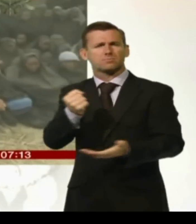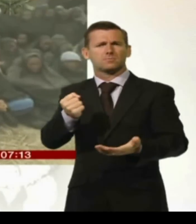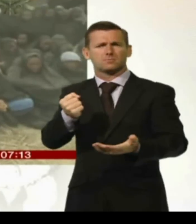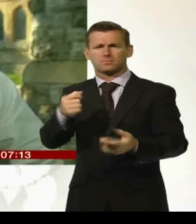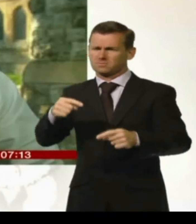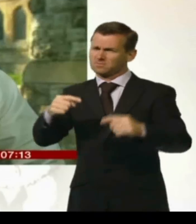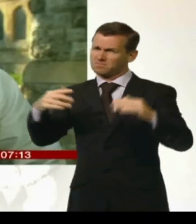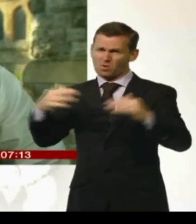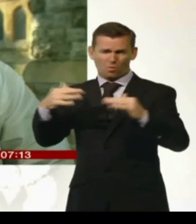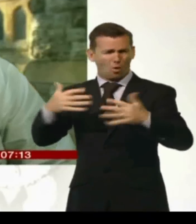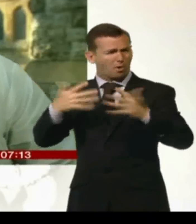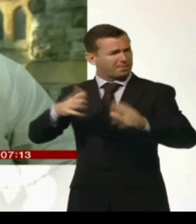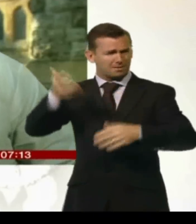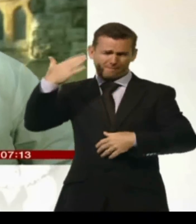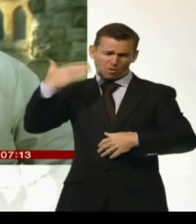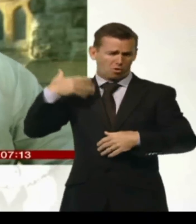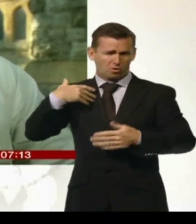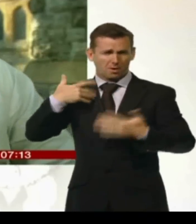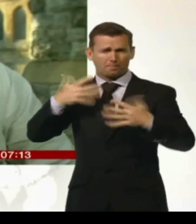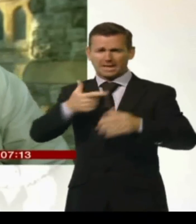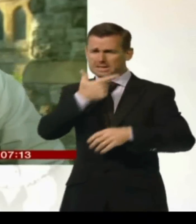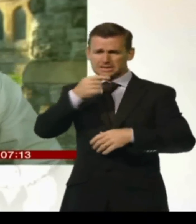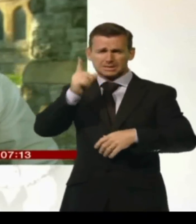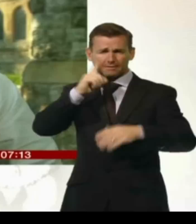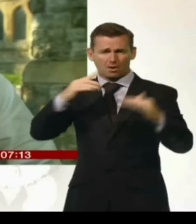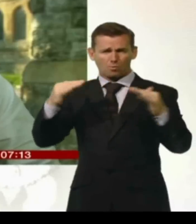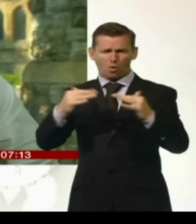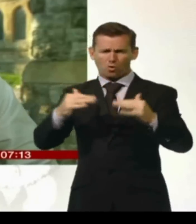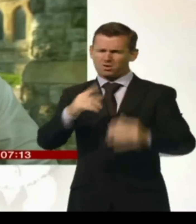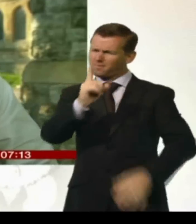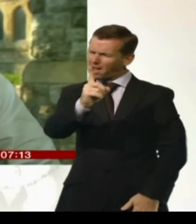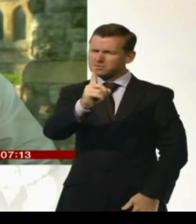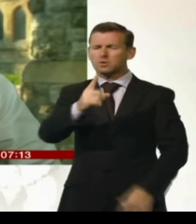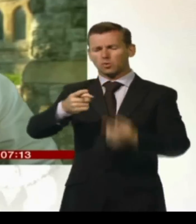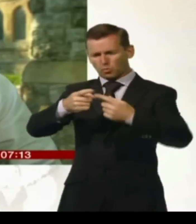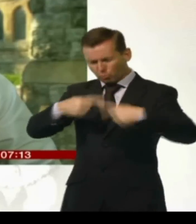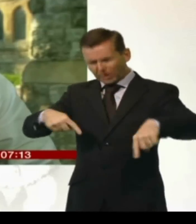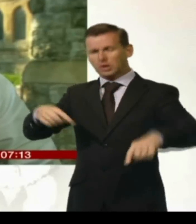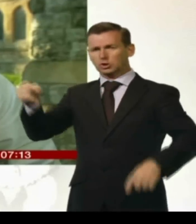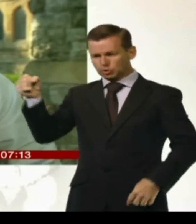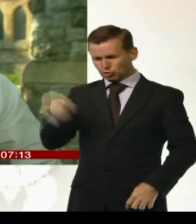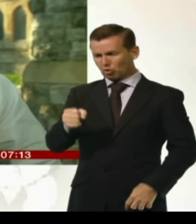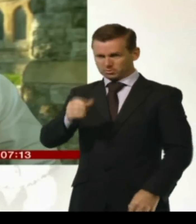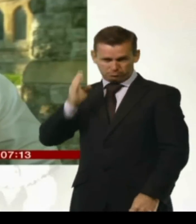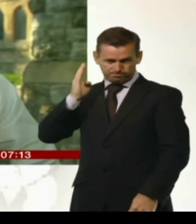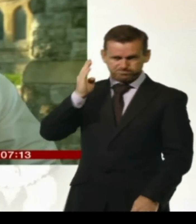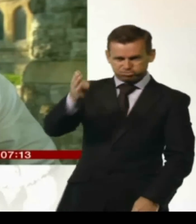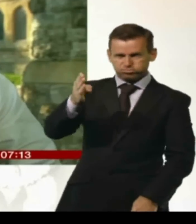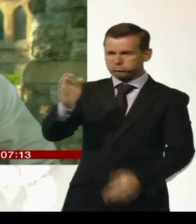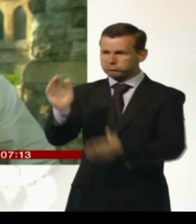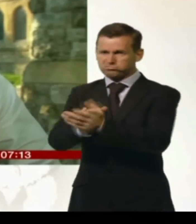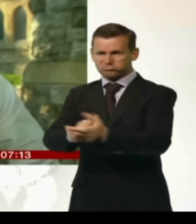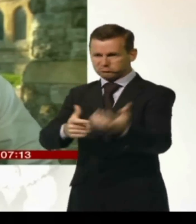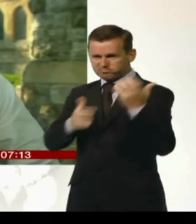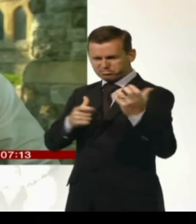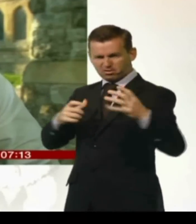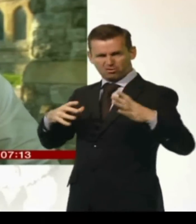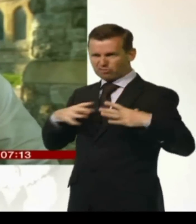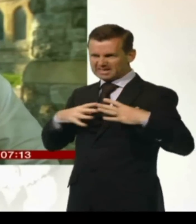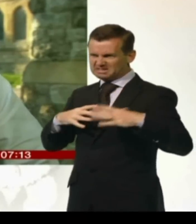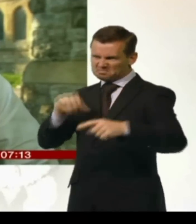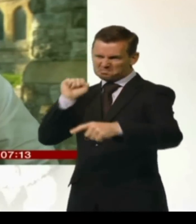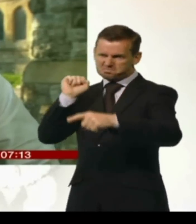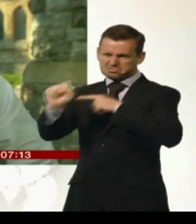We've fought a civil war, but it's still not an excuse. We should have been there from day one, muzzling up everything we can do